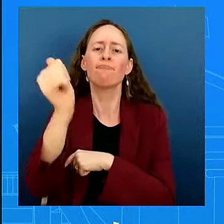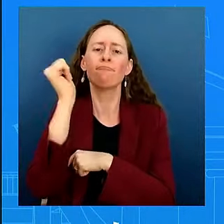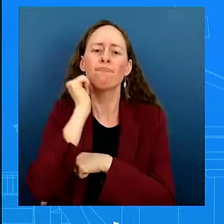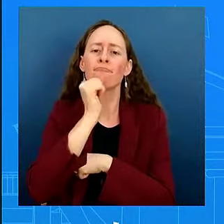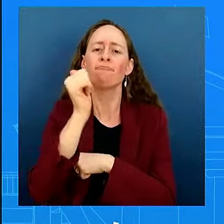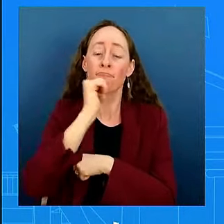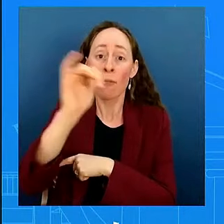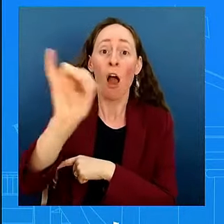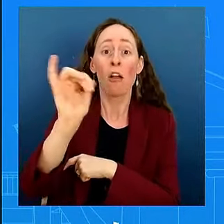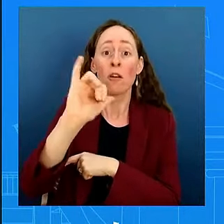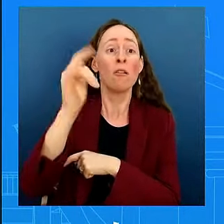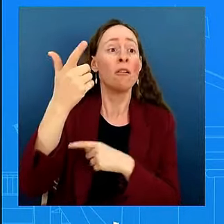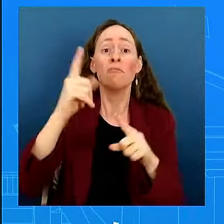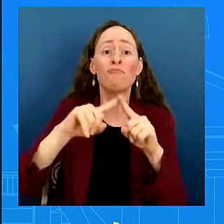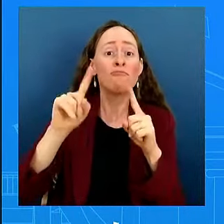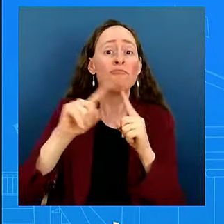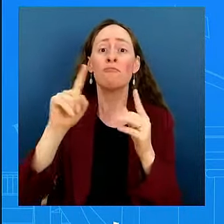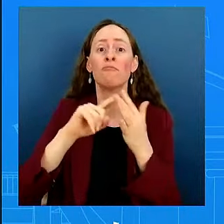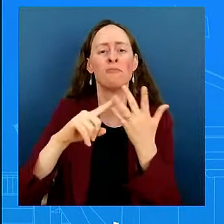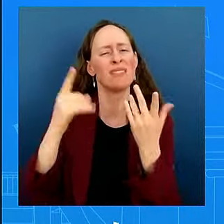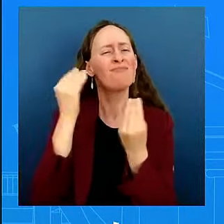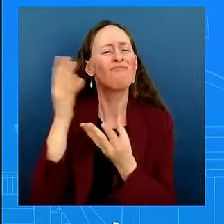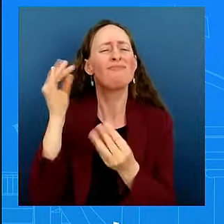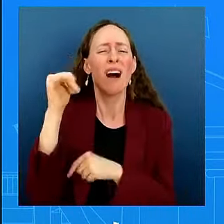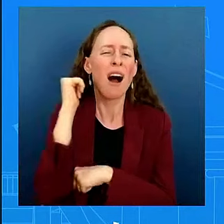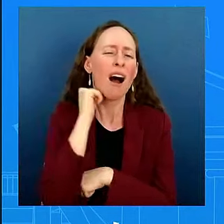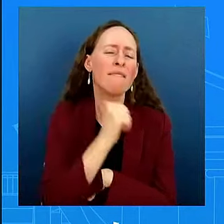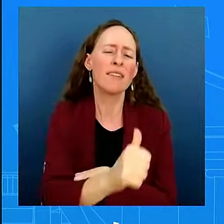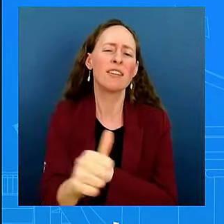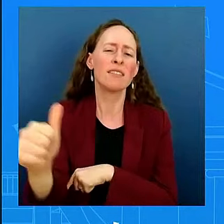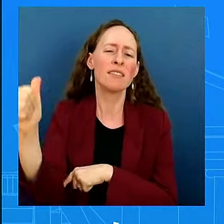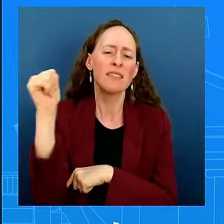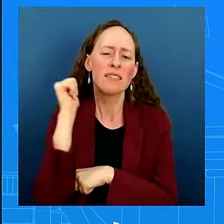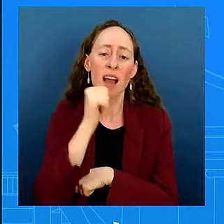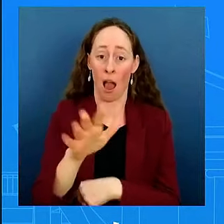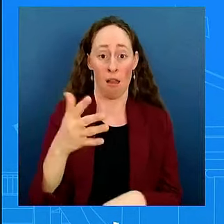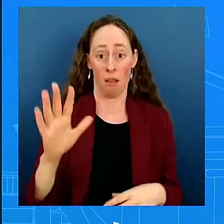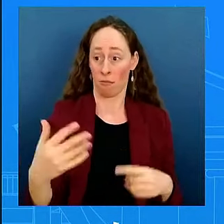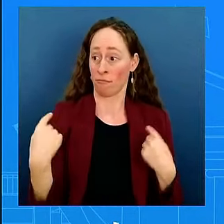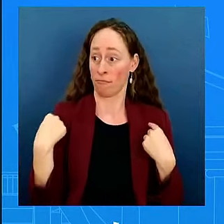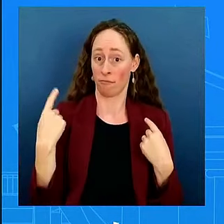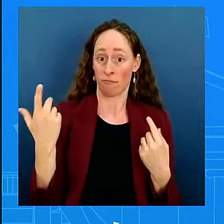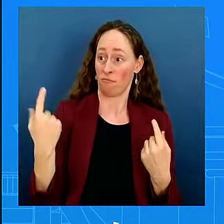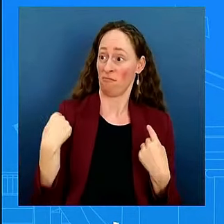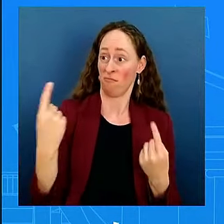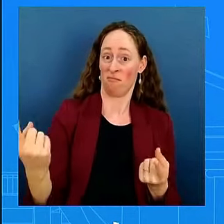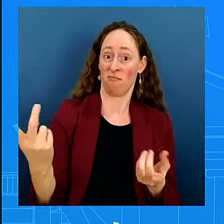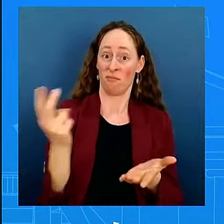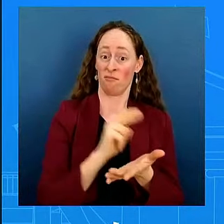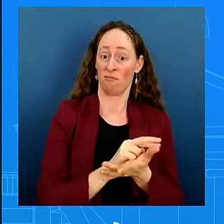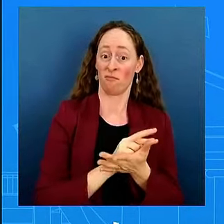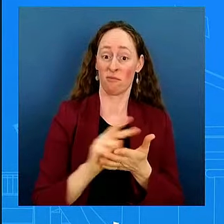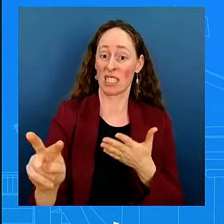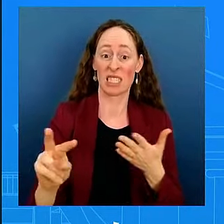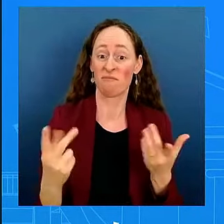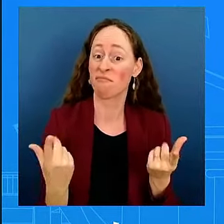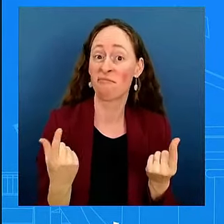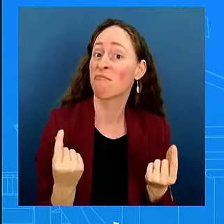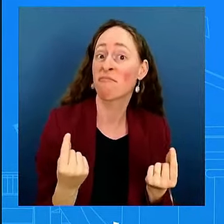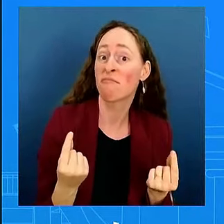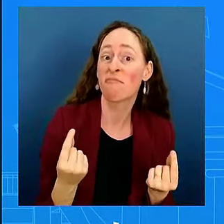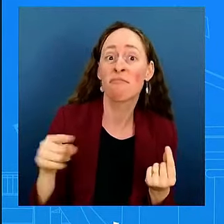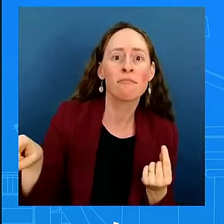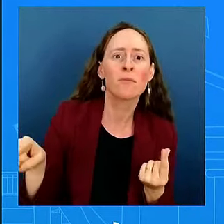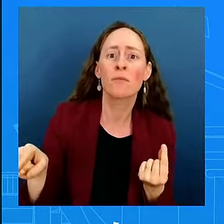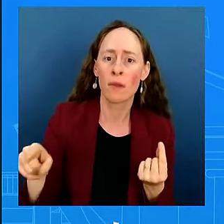even during the past two weeks, we have read out multiple conversations that the president has had with leaders in the region,